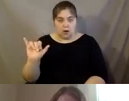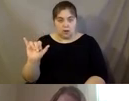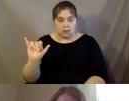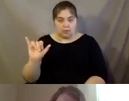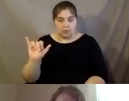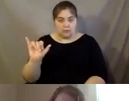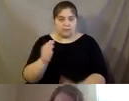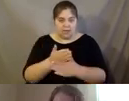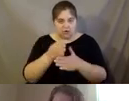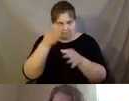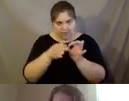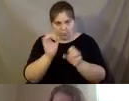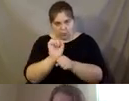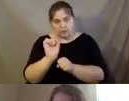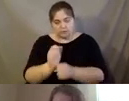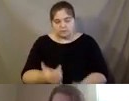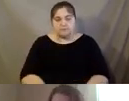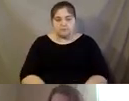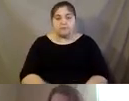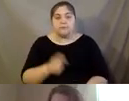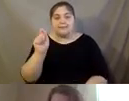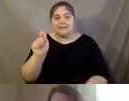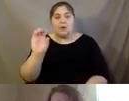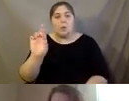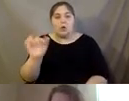InterfaithWorks, I-F-W-C-N-Y.org.